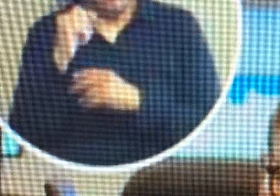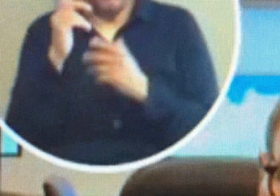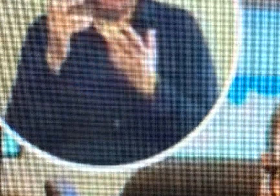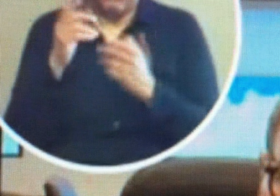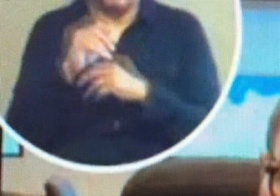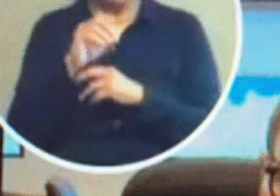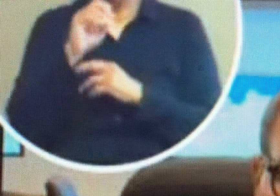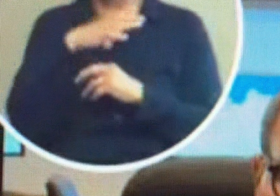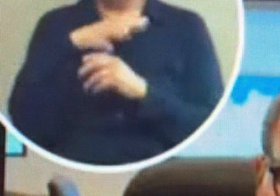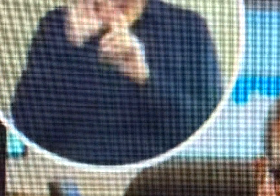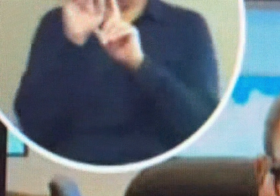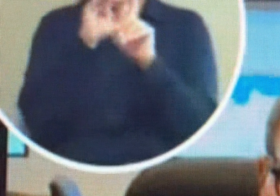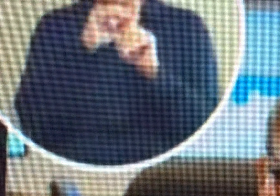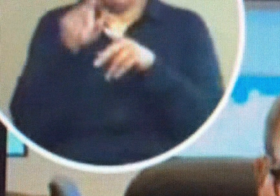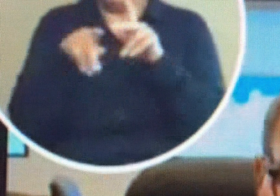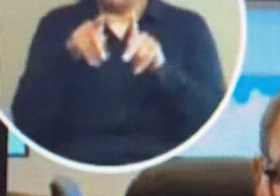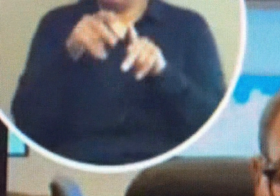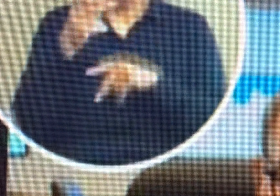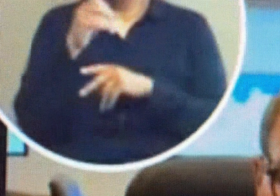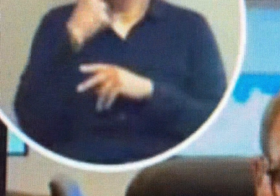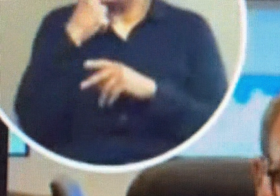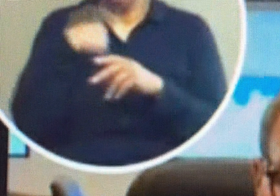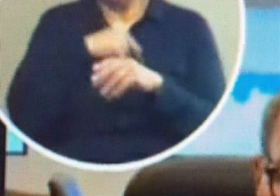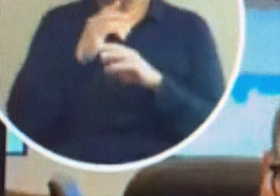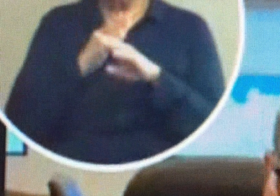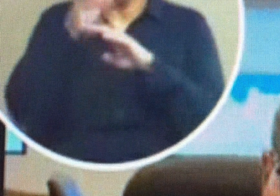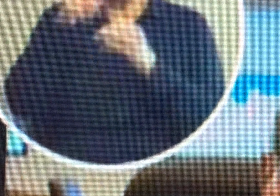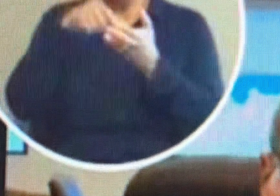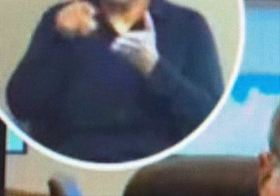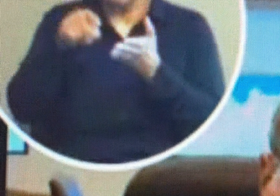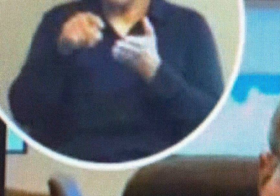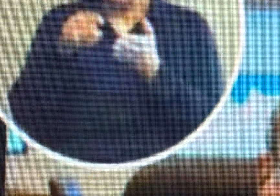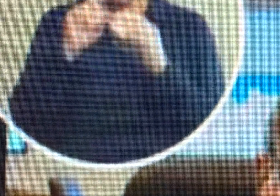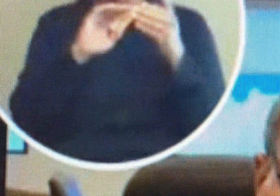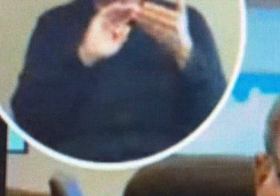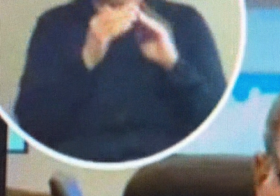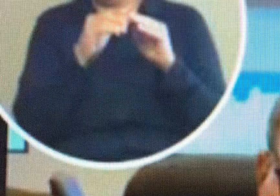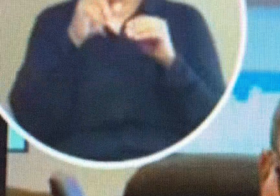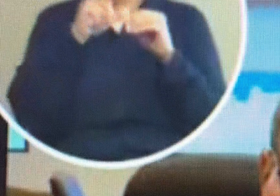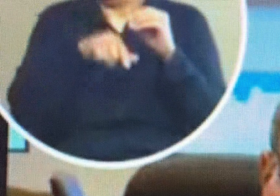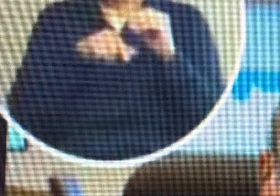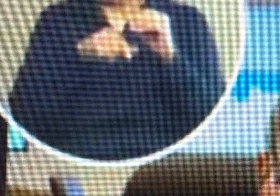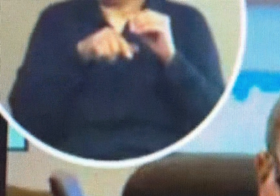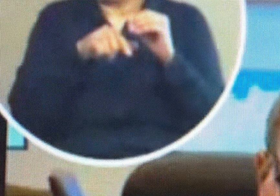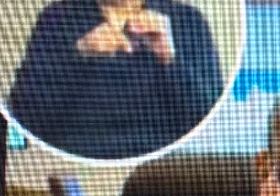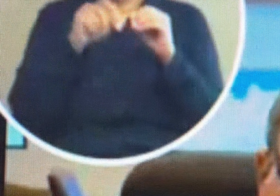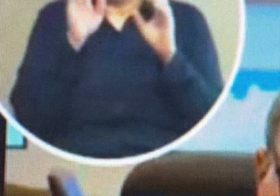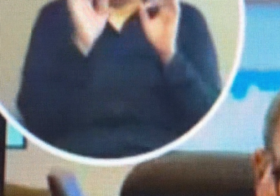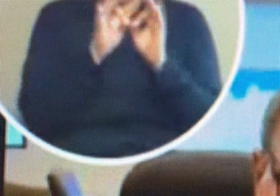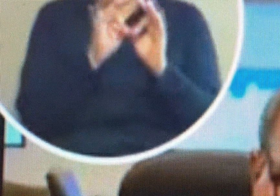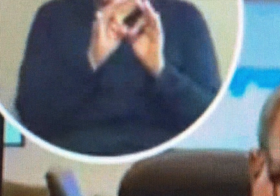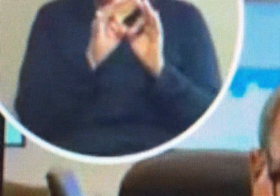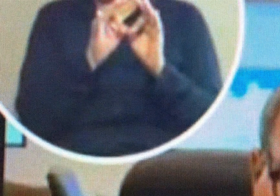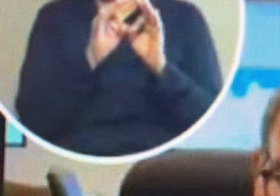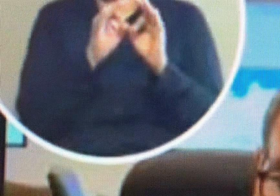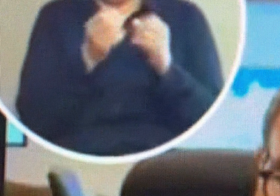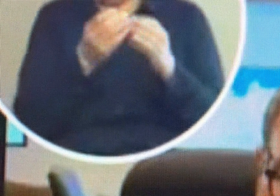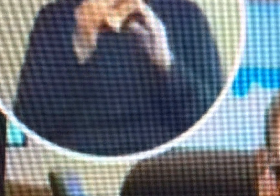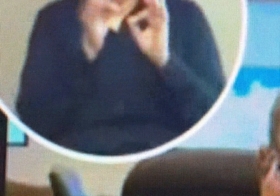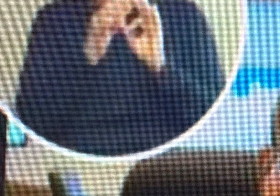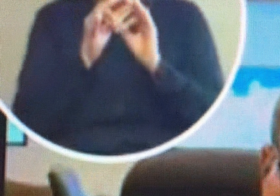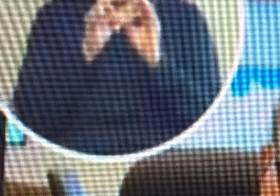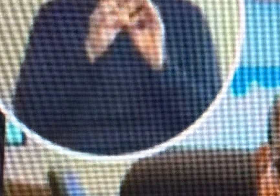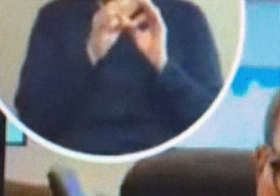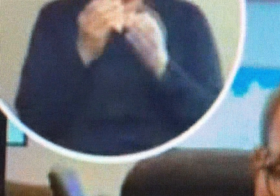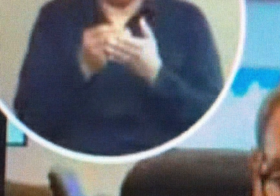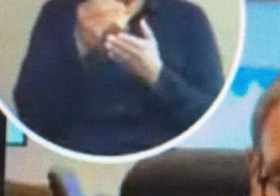And I need to remind people that he said, well, we overpaid. But the city of El Paso had to do an appraisal, and at that time had